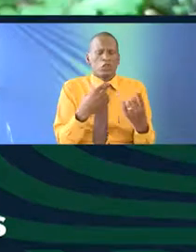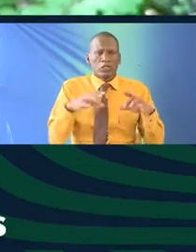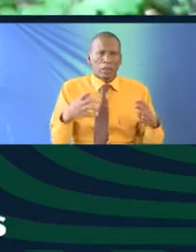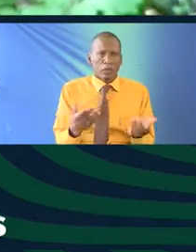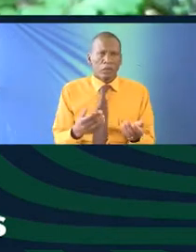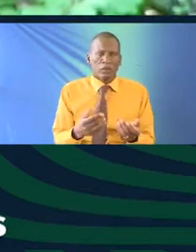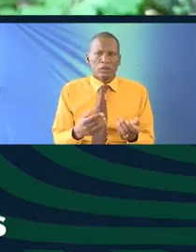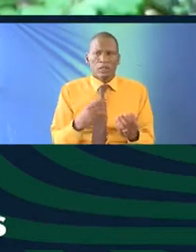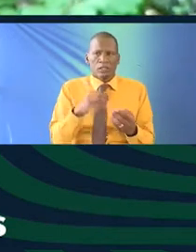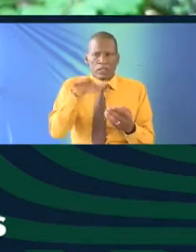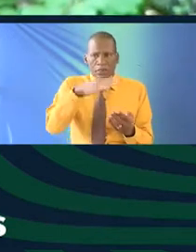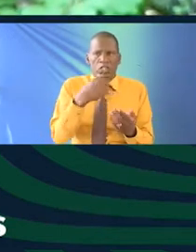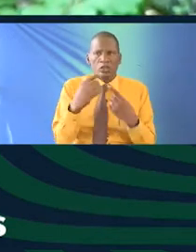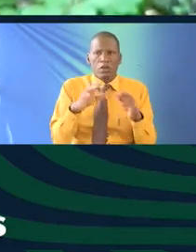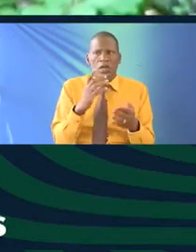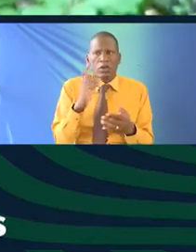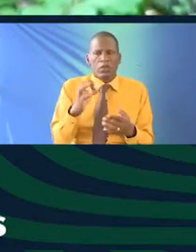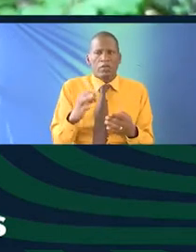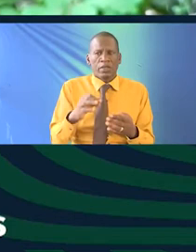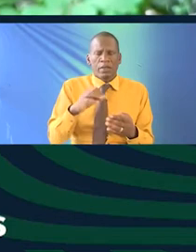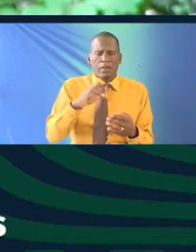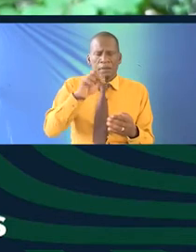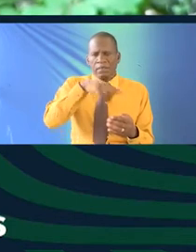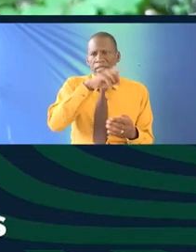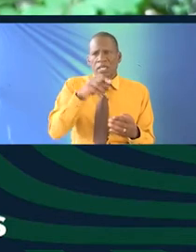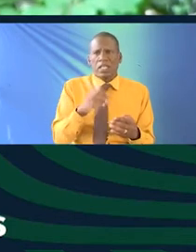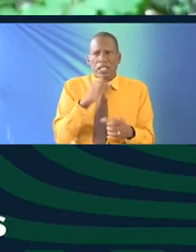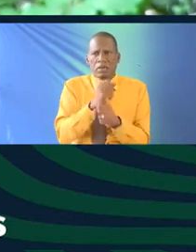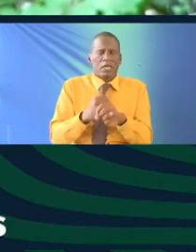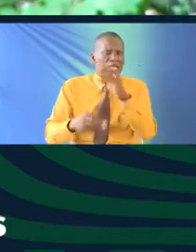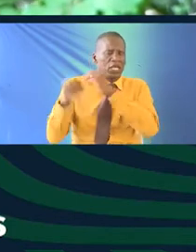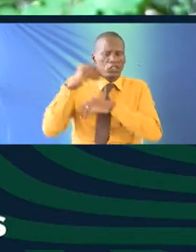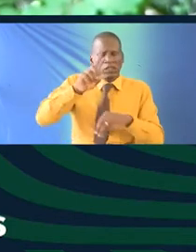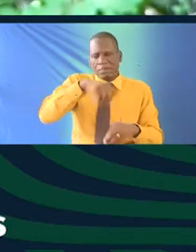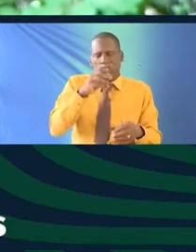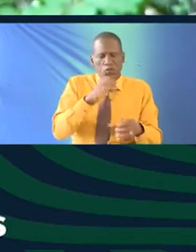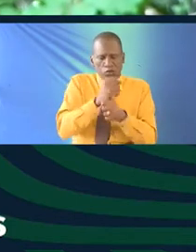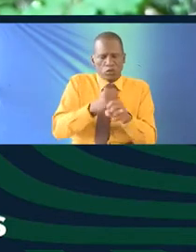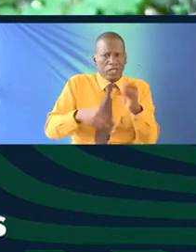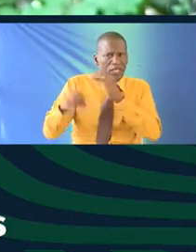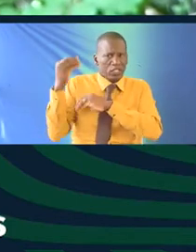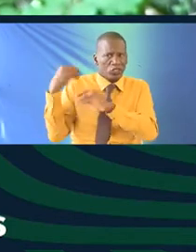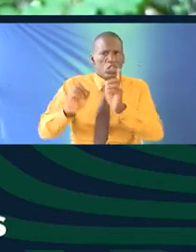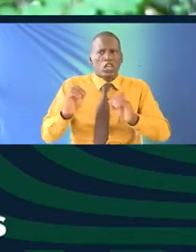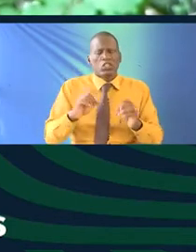that talks about that one of the most glaring fault lines in the making of our history is not necessarily the lack